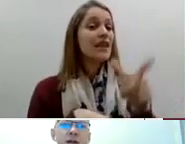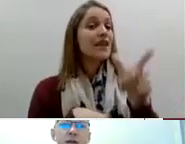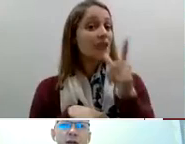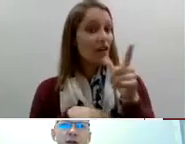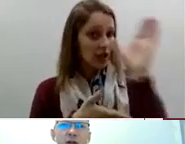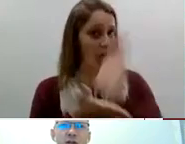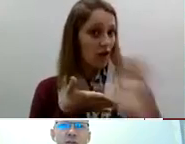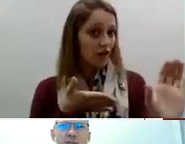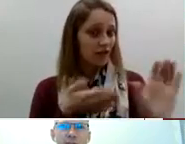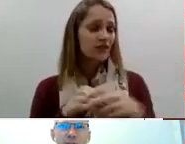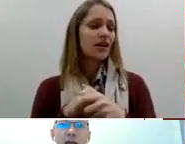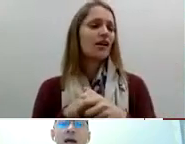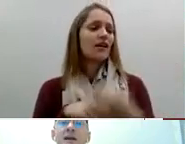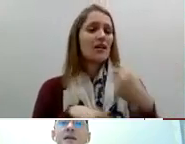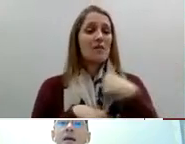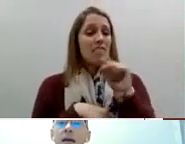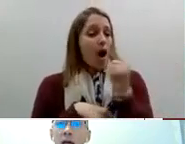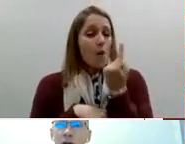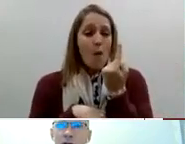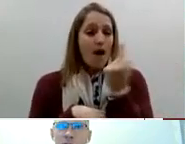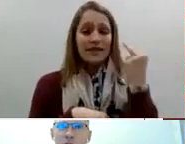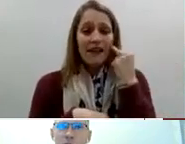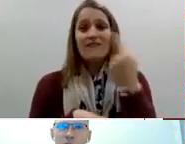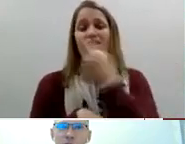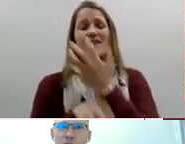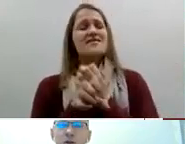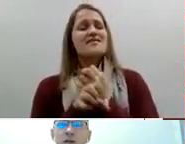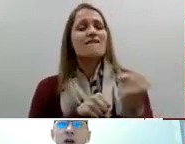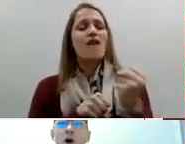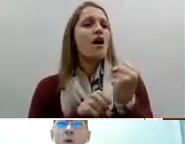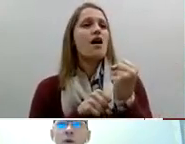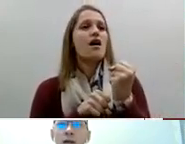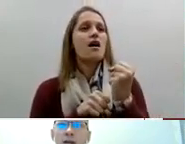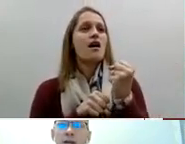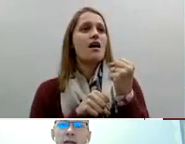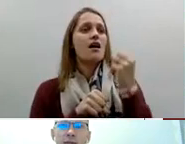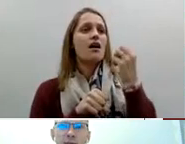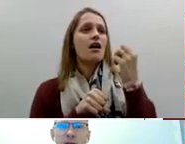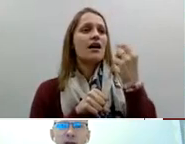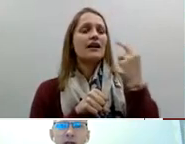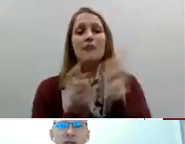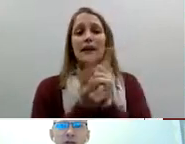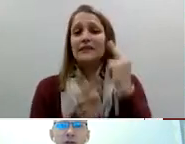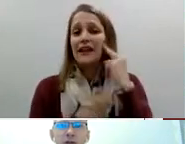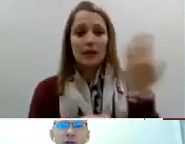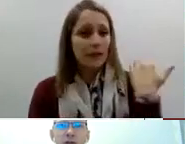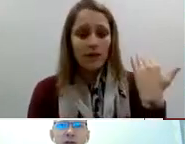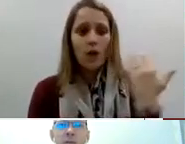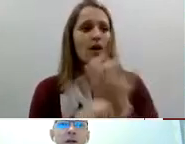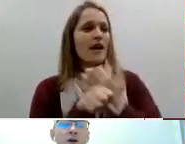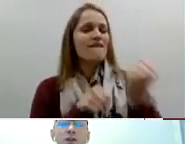in the class and it's a hearing college I was the only deaf student